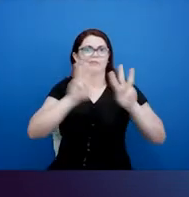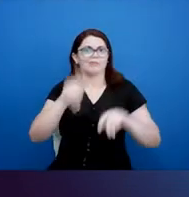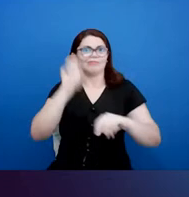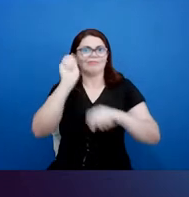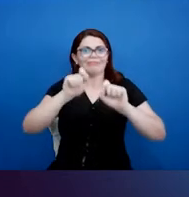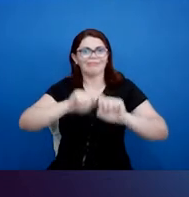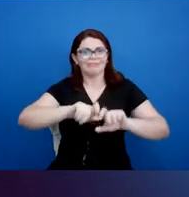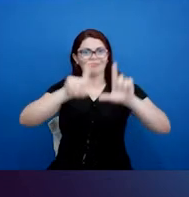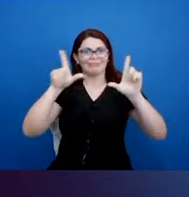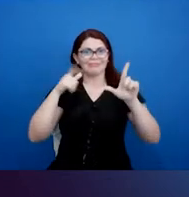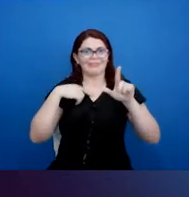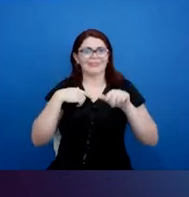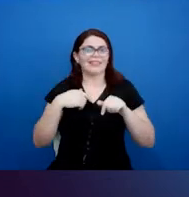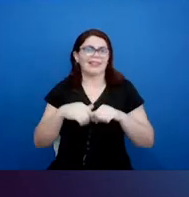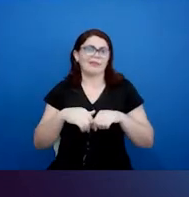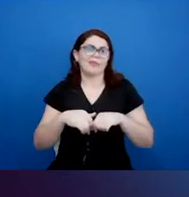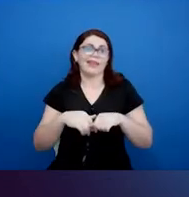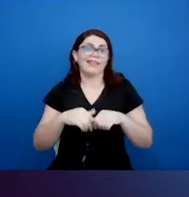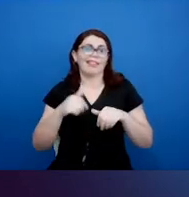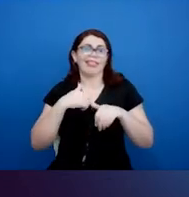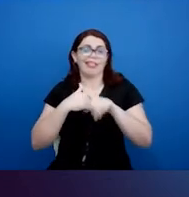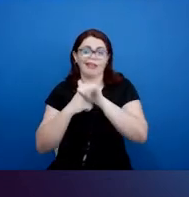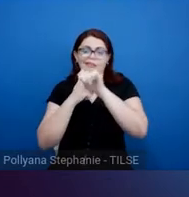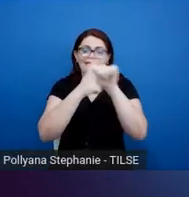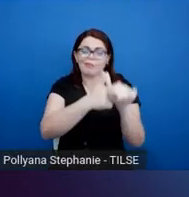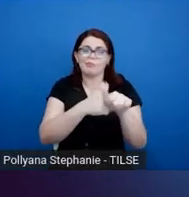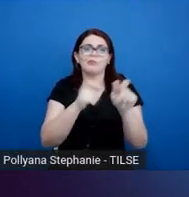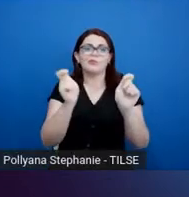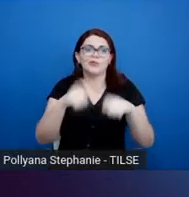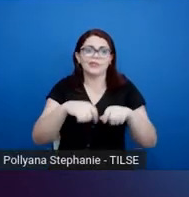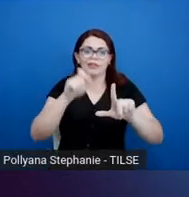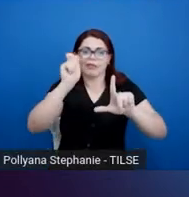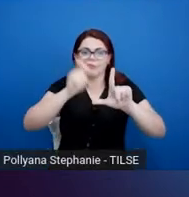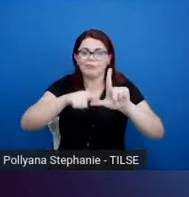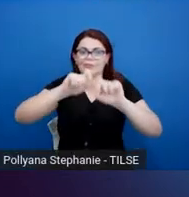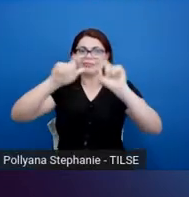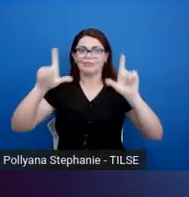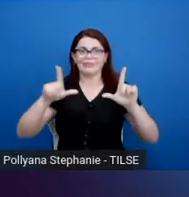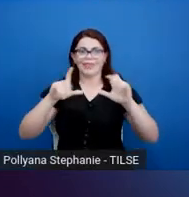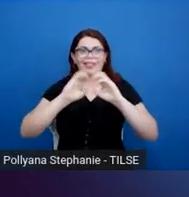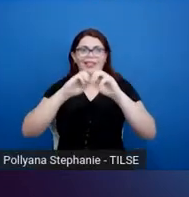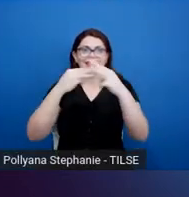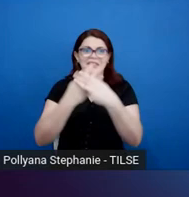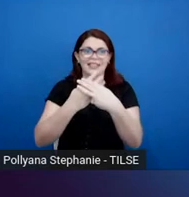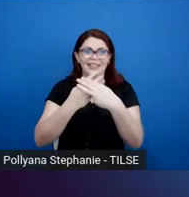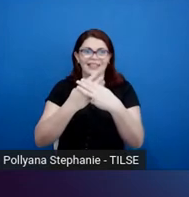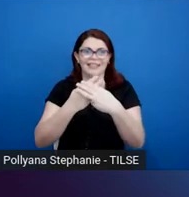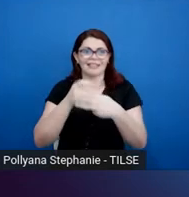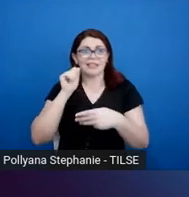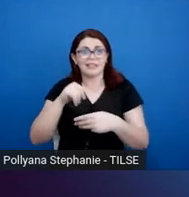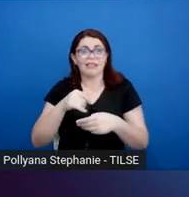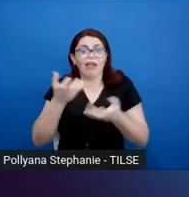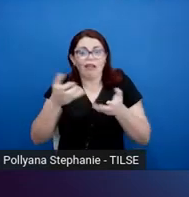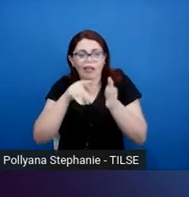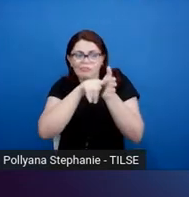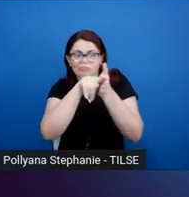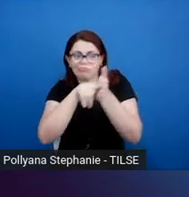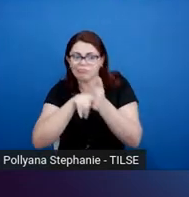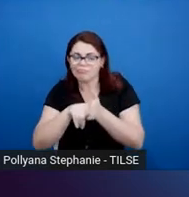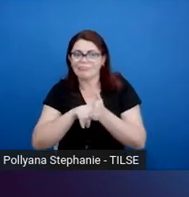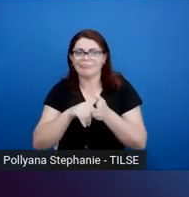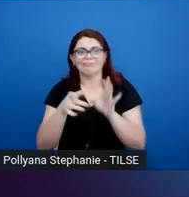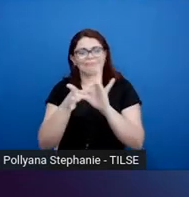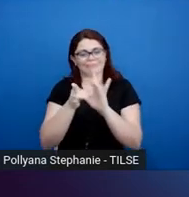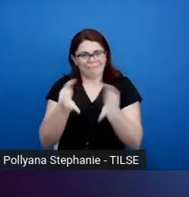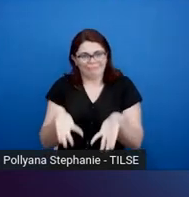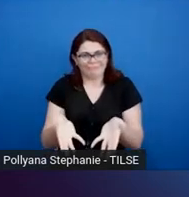you're welcome to follow along. There's some clickable links in the slides, so if you would like to explore those resources, you're welcome